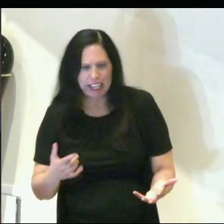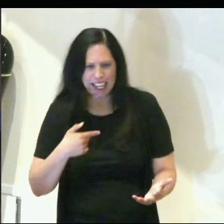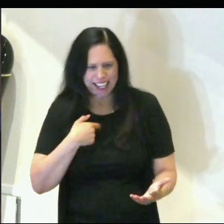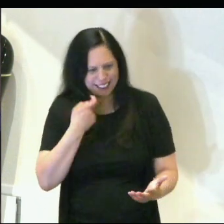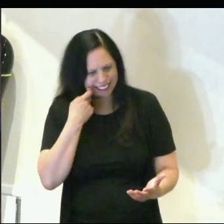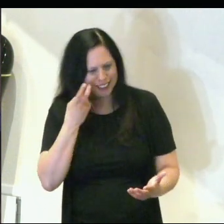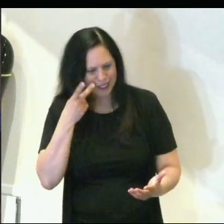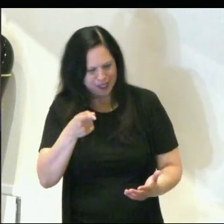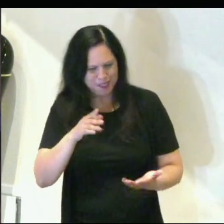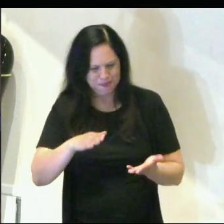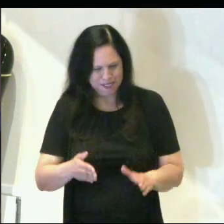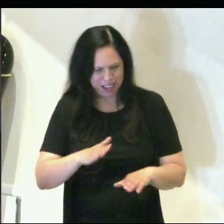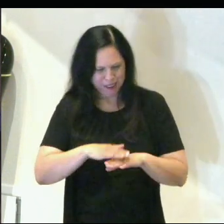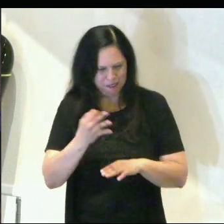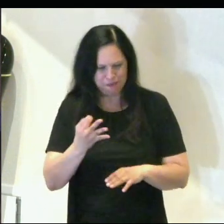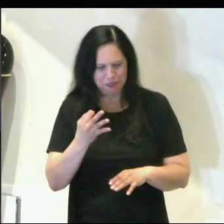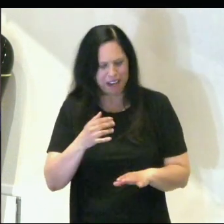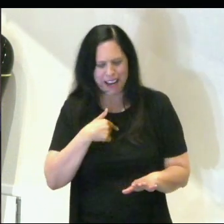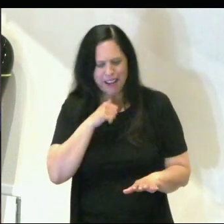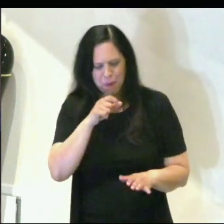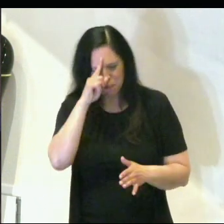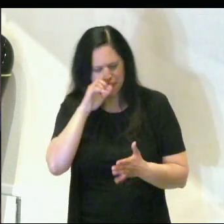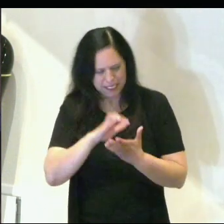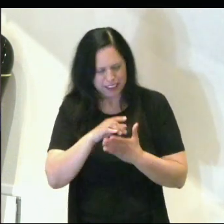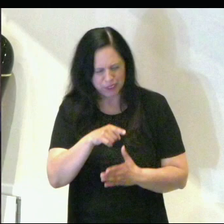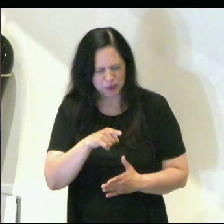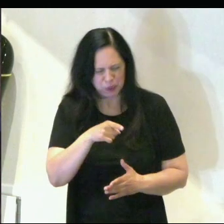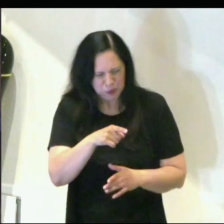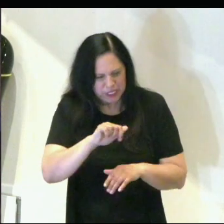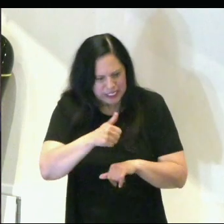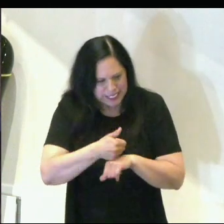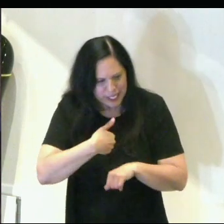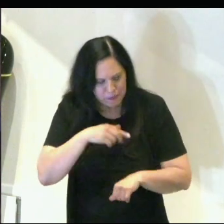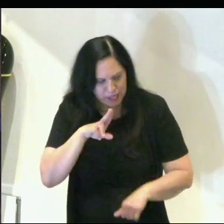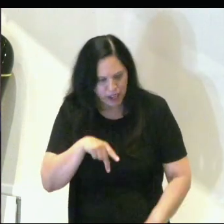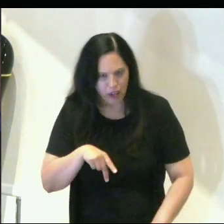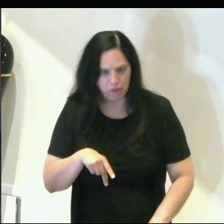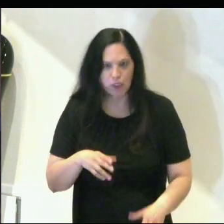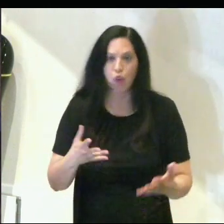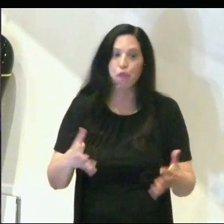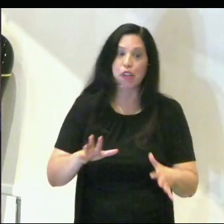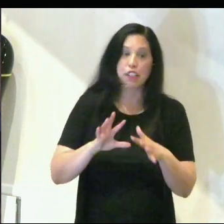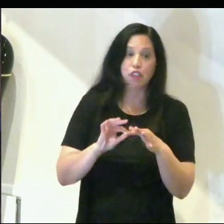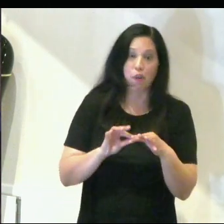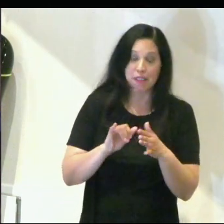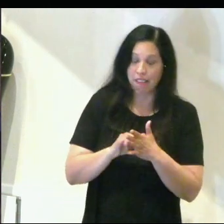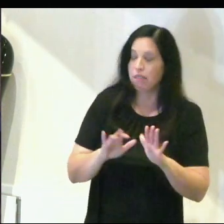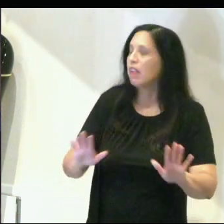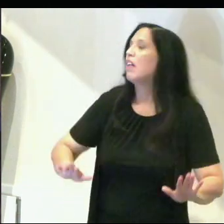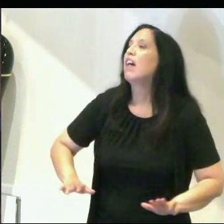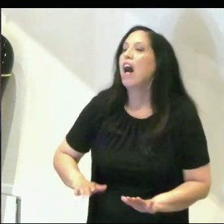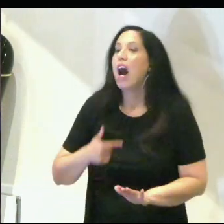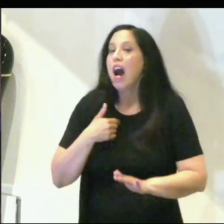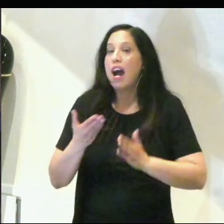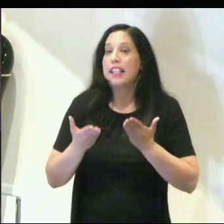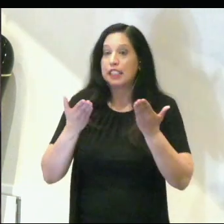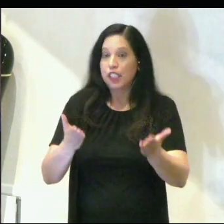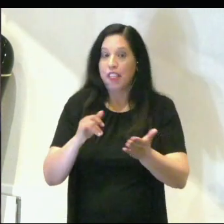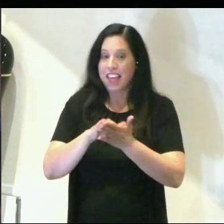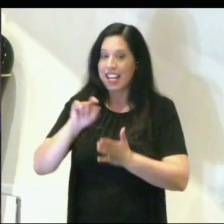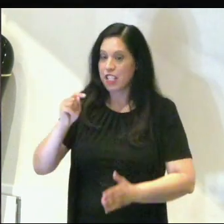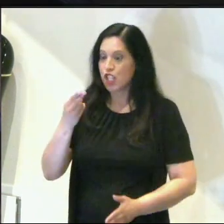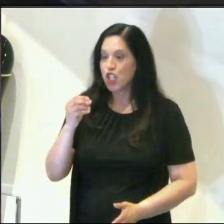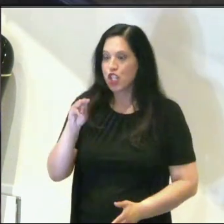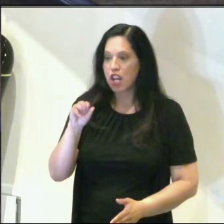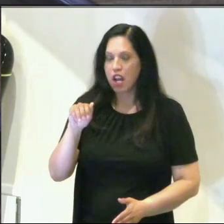have a hard time believing you guys. You're setting me up on this. So, that said, I have always suggested that Thomas really just